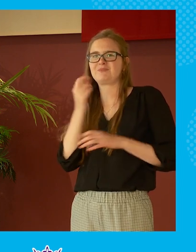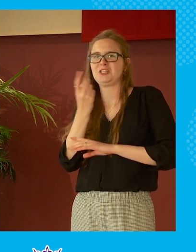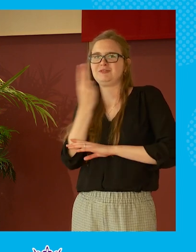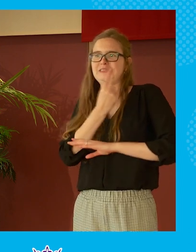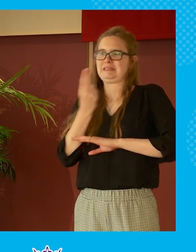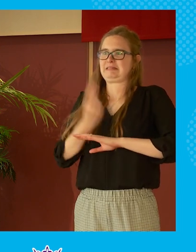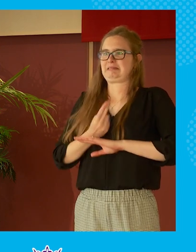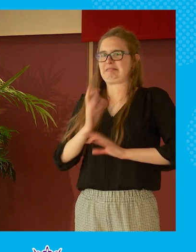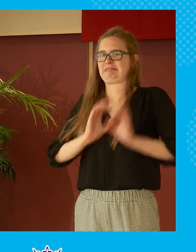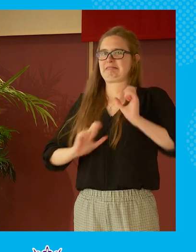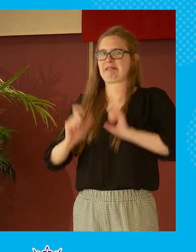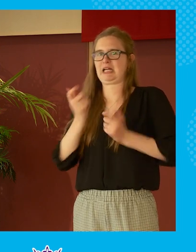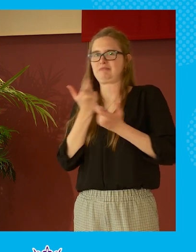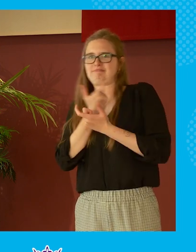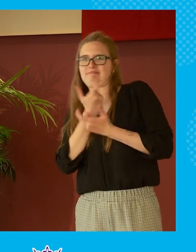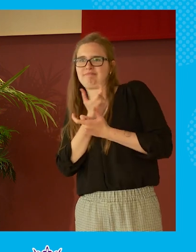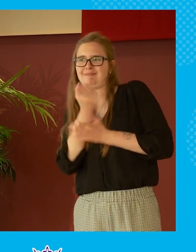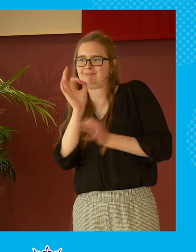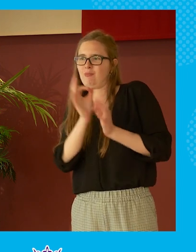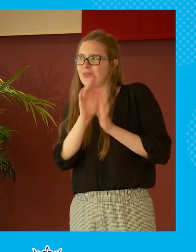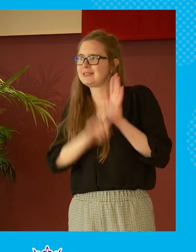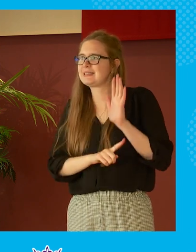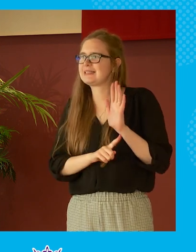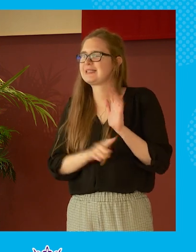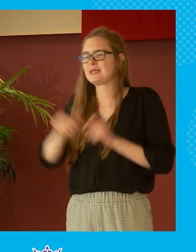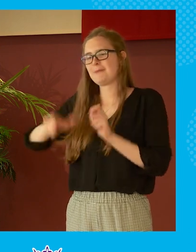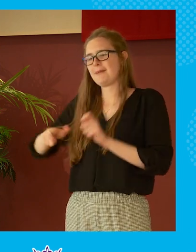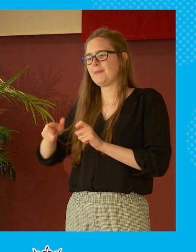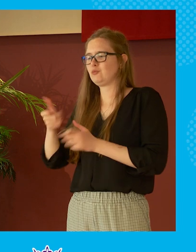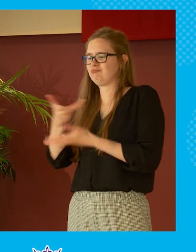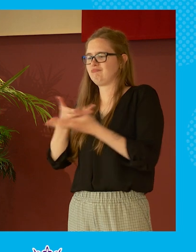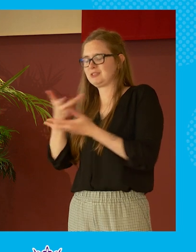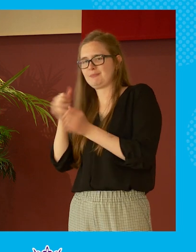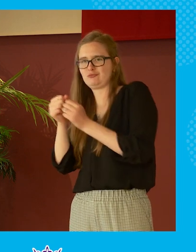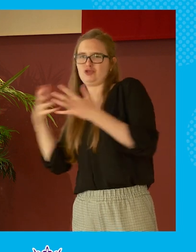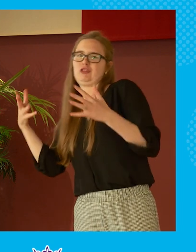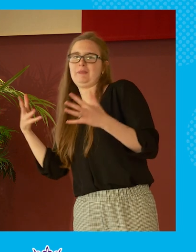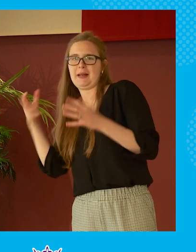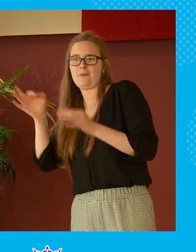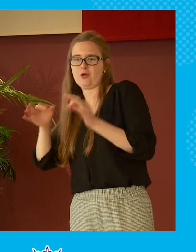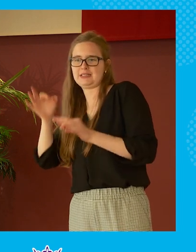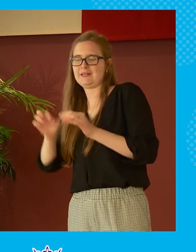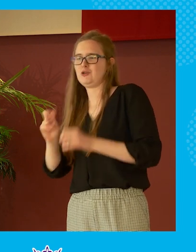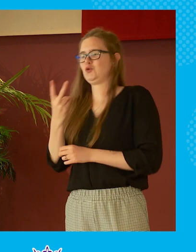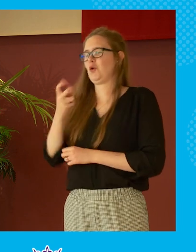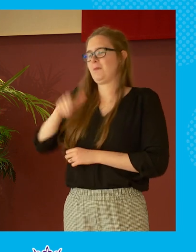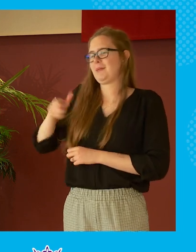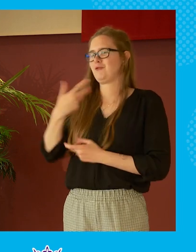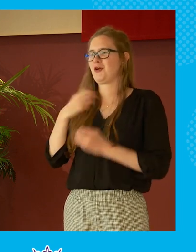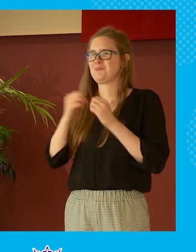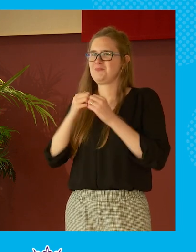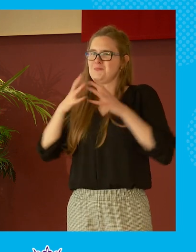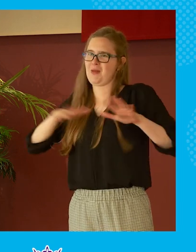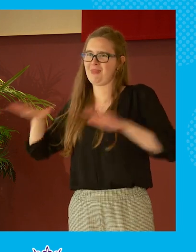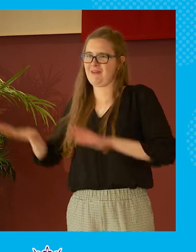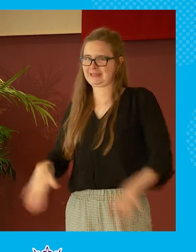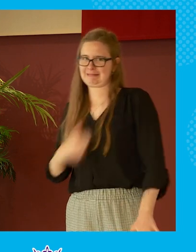that sort of that sort of policy i mean you get people to talk about disagreement in politics and of course you end up with two people from belfast um